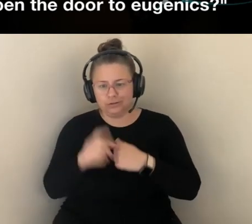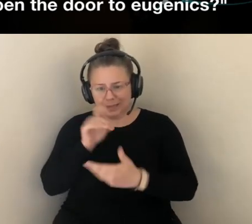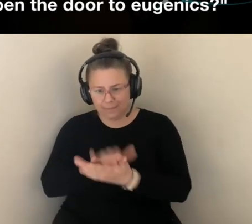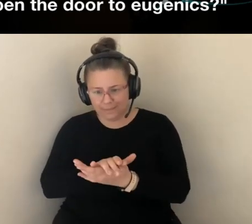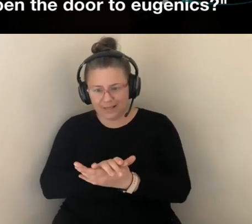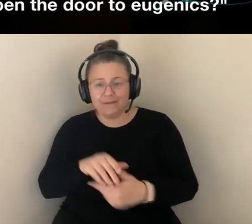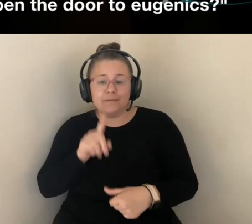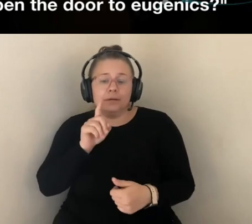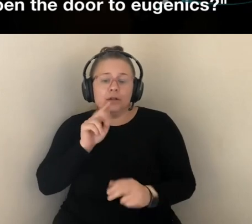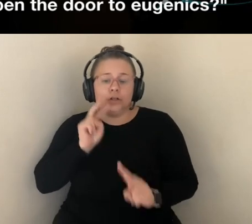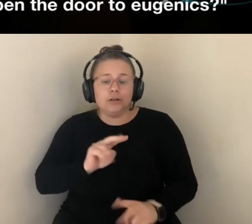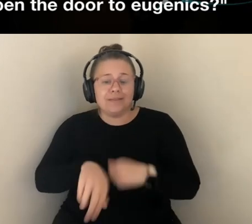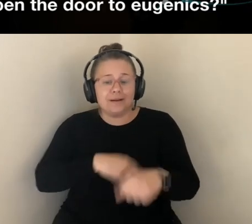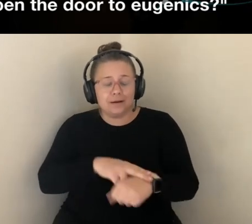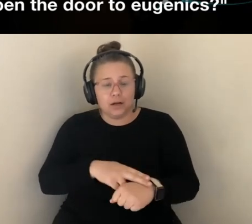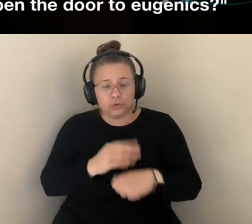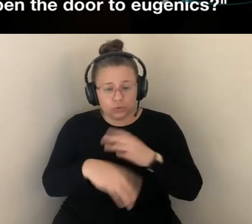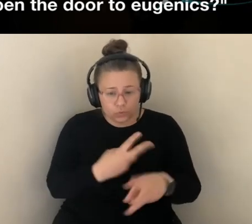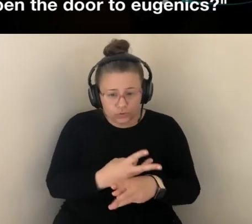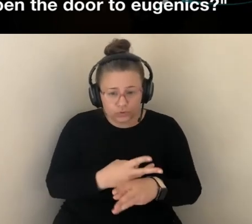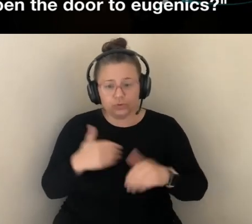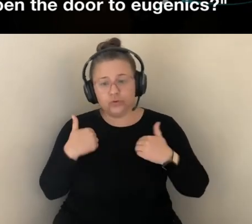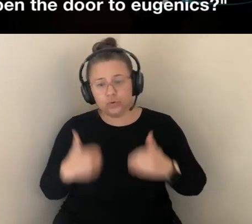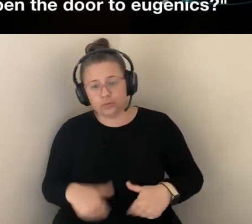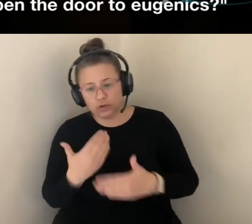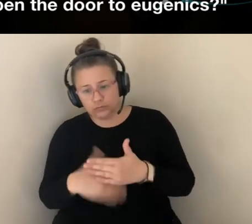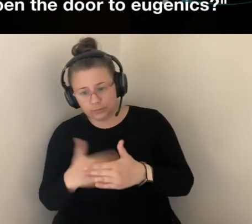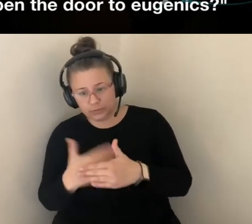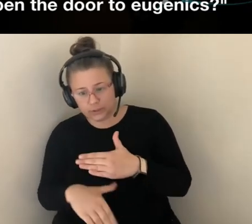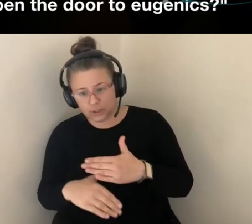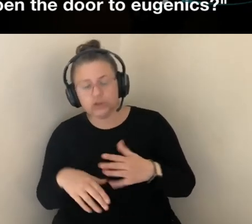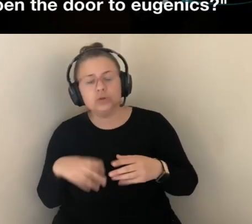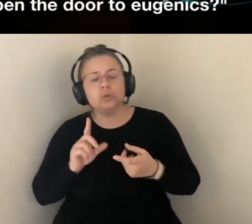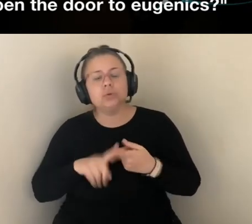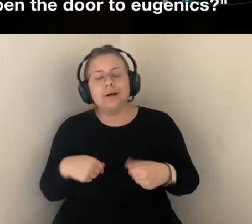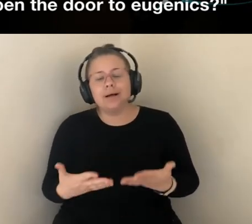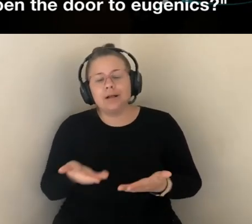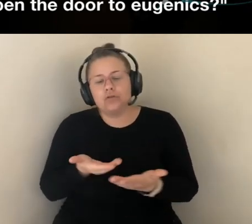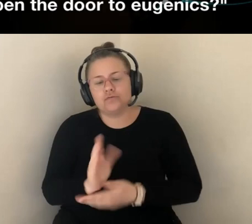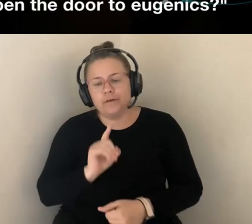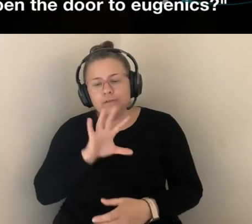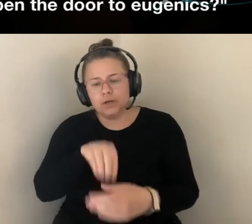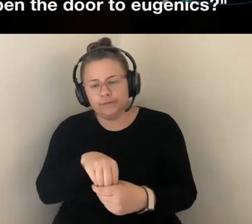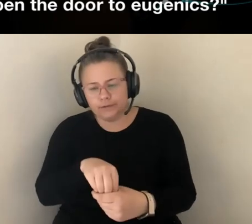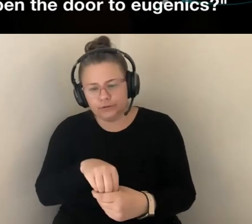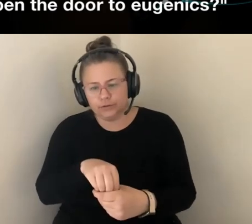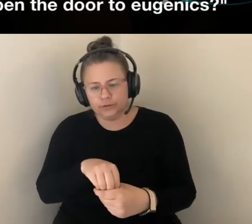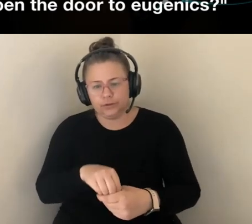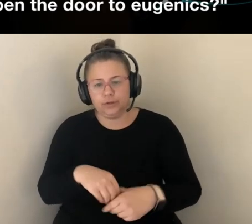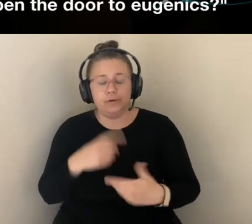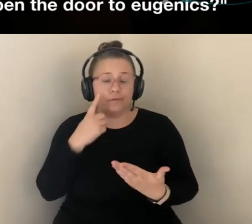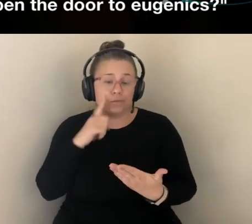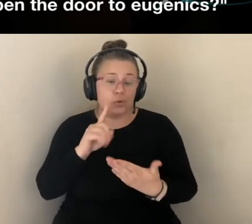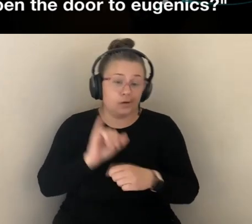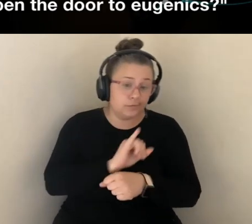IN THE NAME OF INDUSTRY, EFFICIENCY, PRODUCTIVITY, AND ULTIMATELY PERFECTIBILITY. IN THIS CONTEXT AND TODAY,